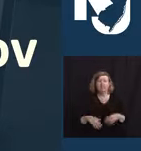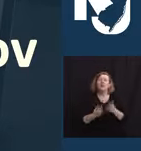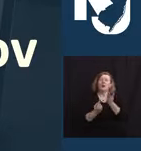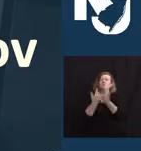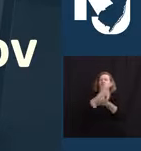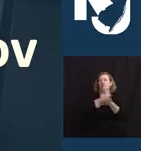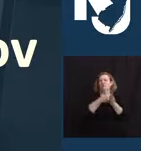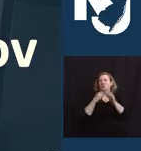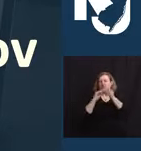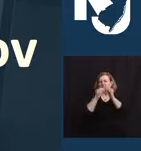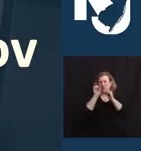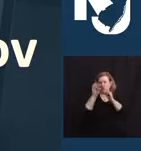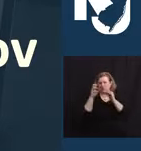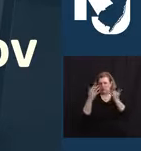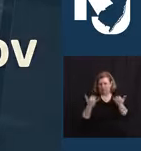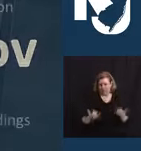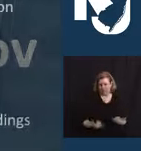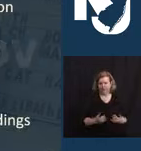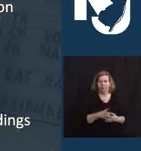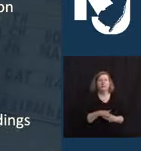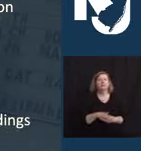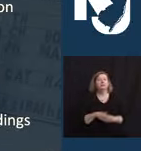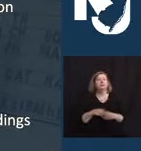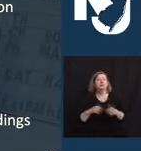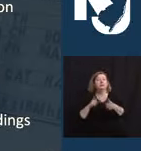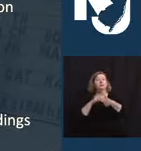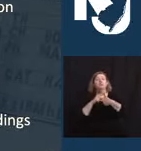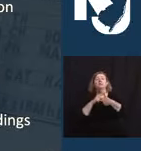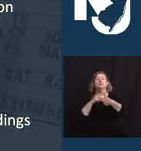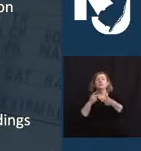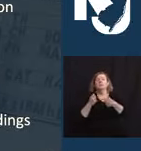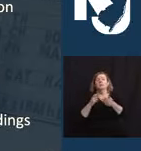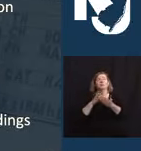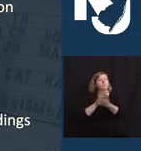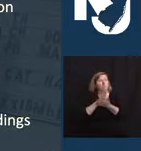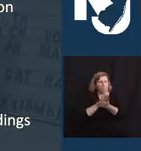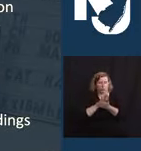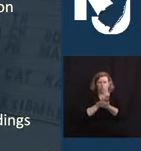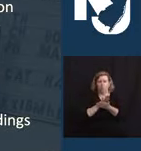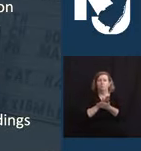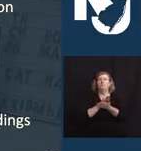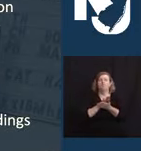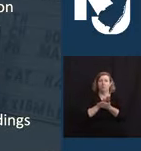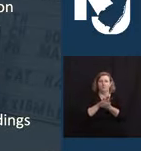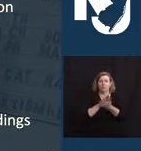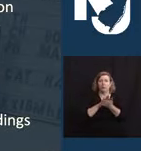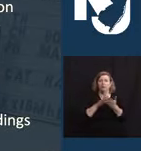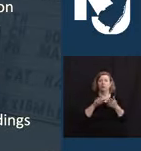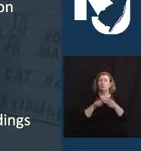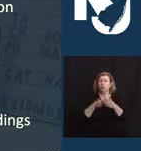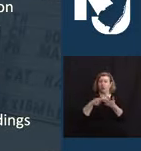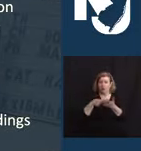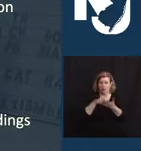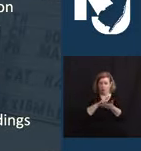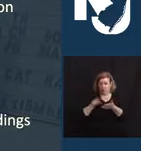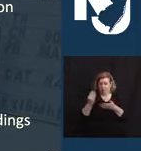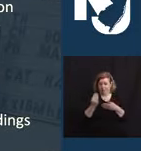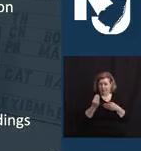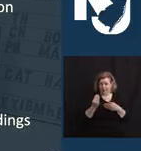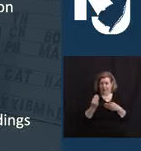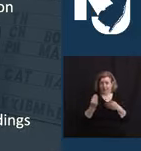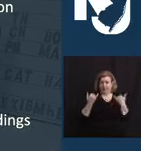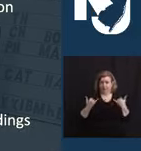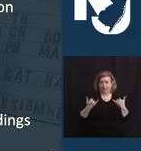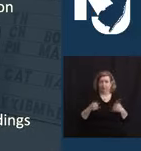numbers. First, I want to take a quick look at the latest from our schools. As the school week opens, we've got 186 districts,